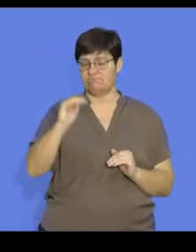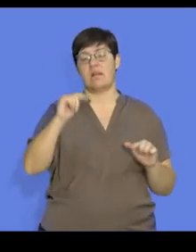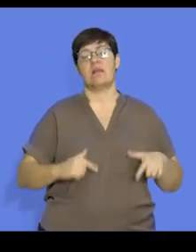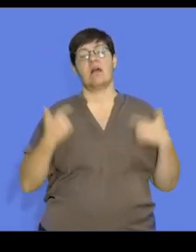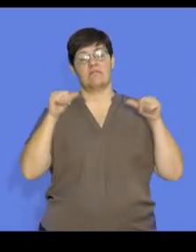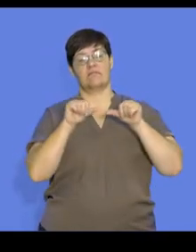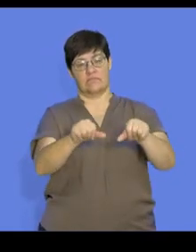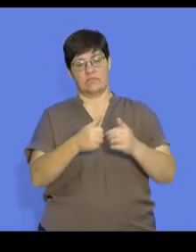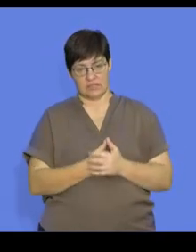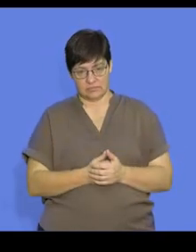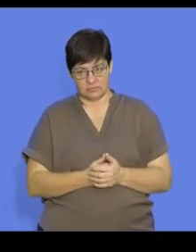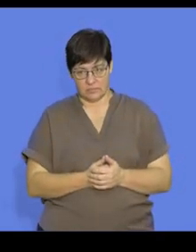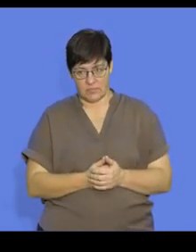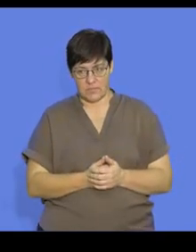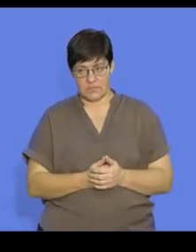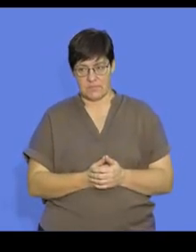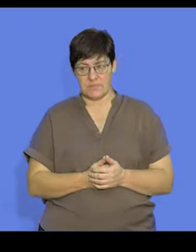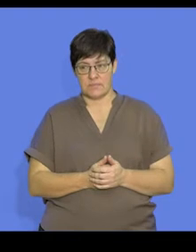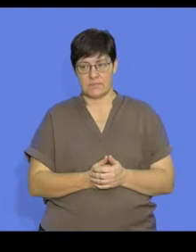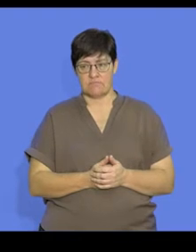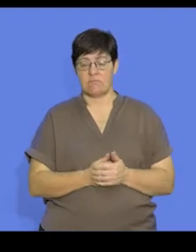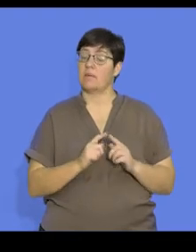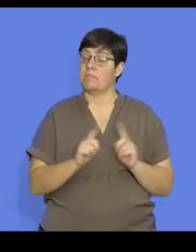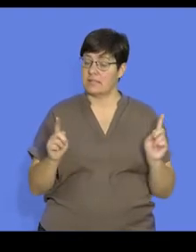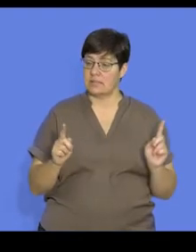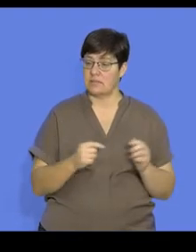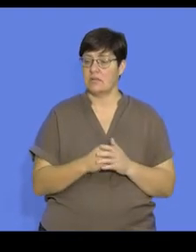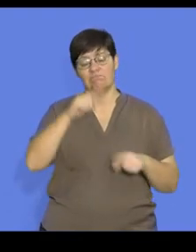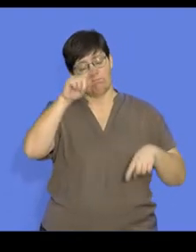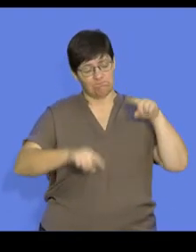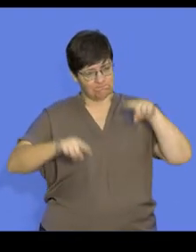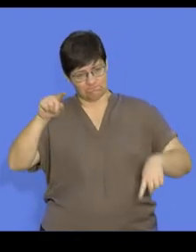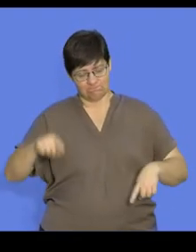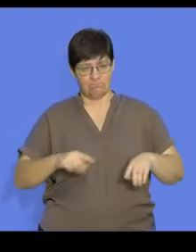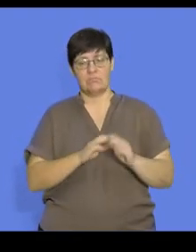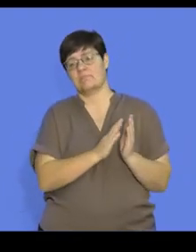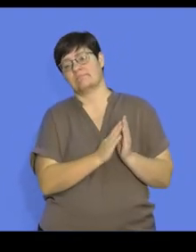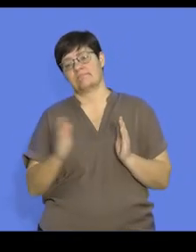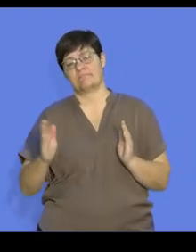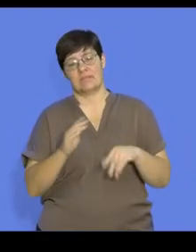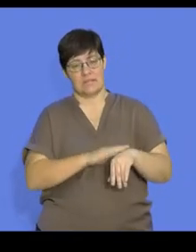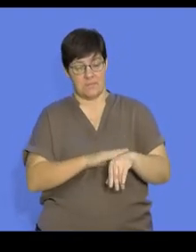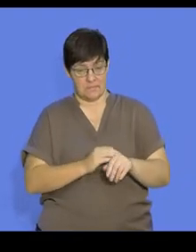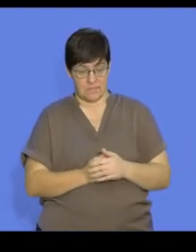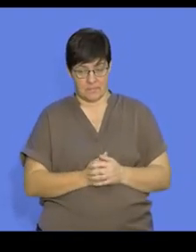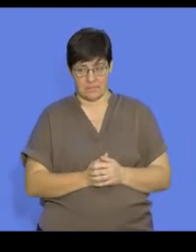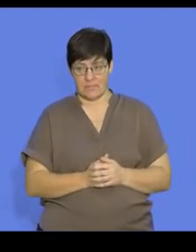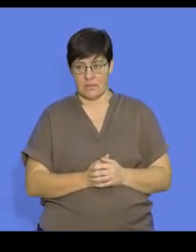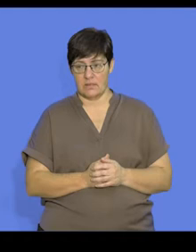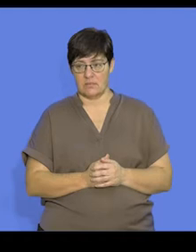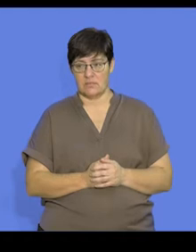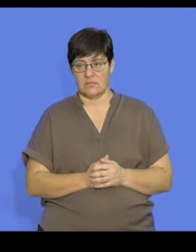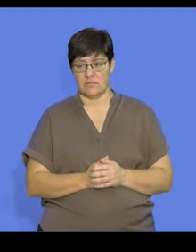of survival once they come onto existence. However, that varies through time. And so this graph shows you